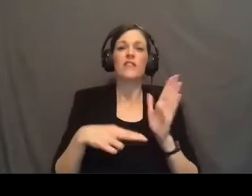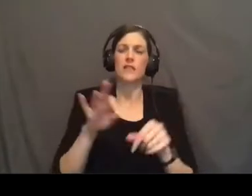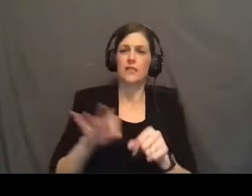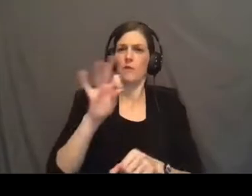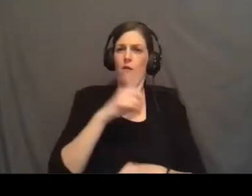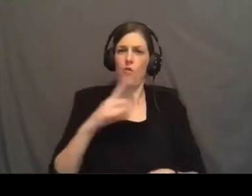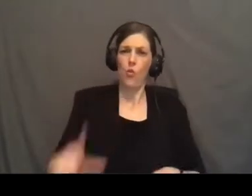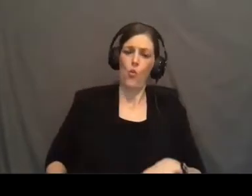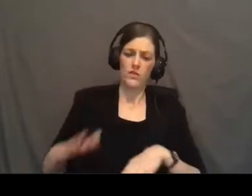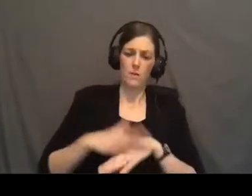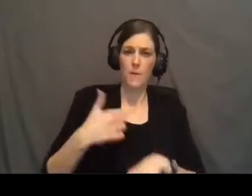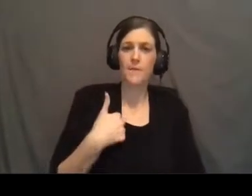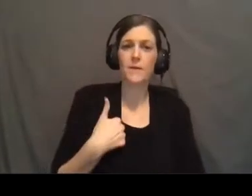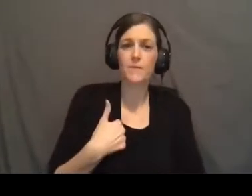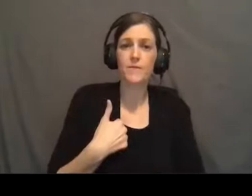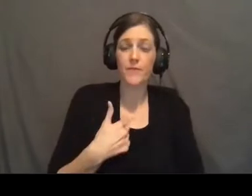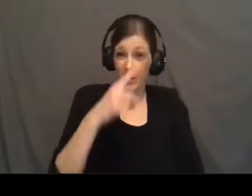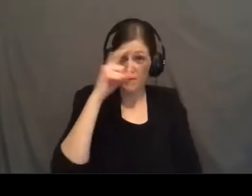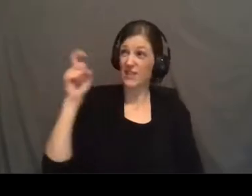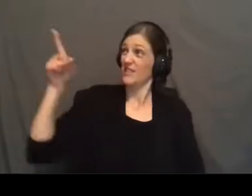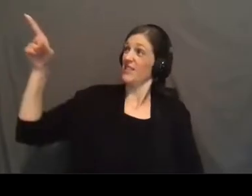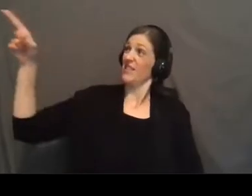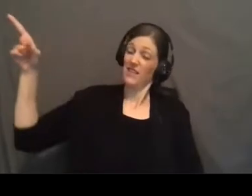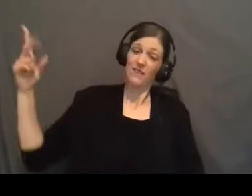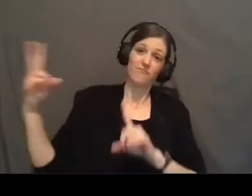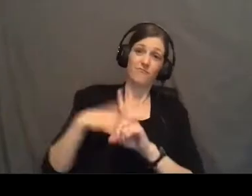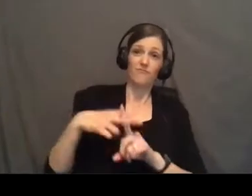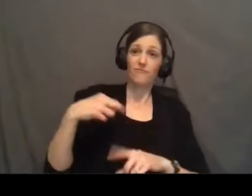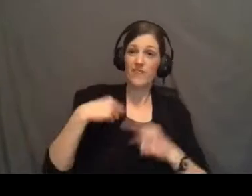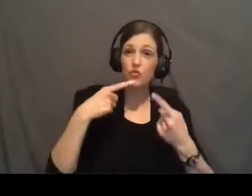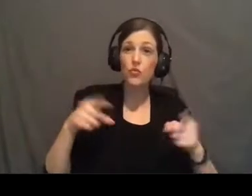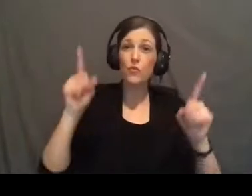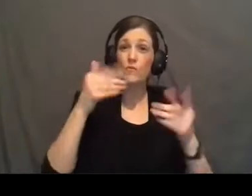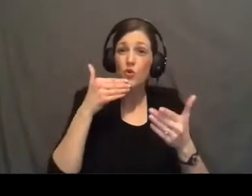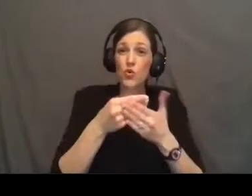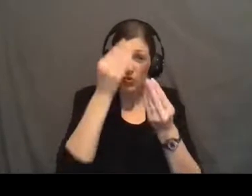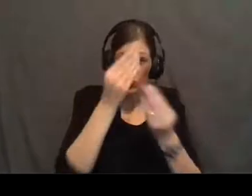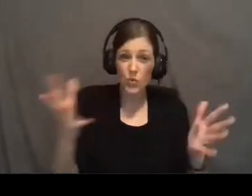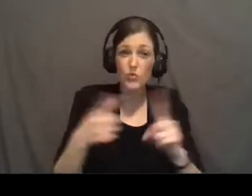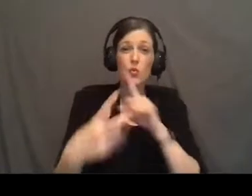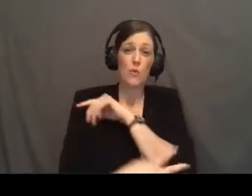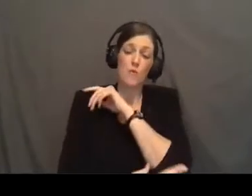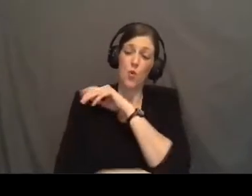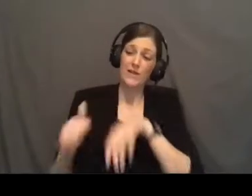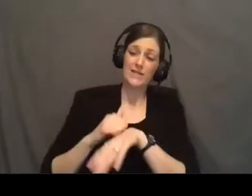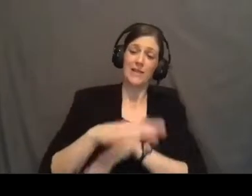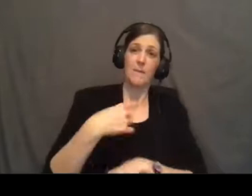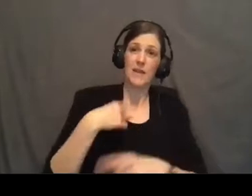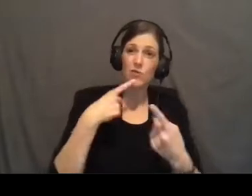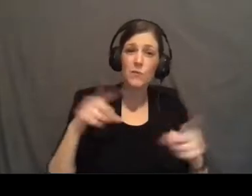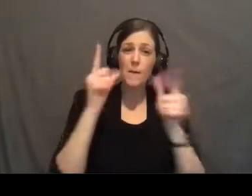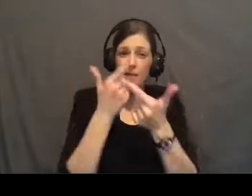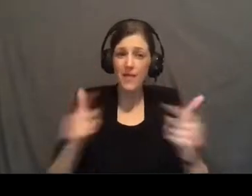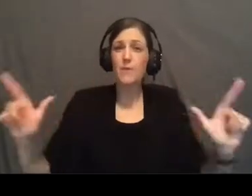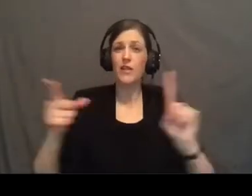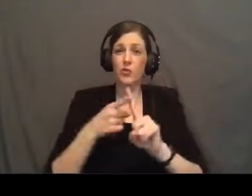of the Lord is upon me because He has anointed me to proclaim good news to the poor. He has sent me to proclaim liberty to